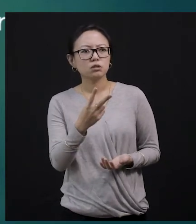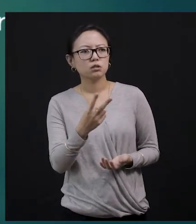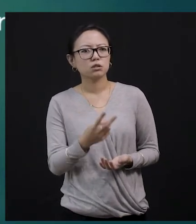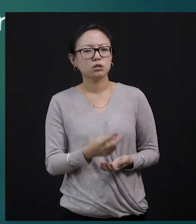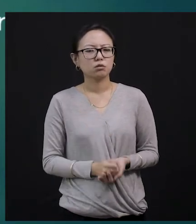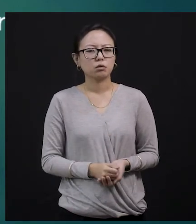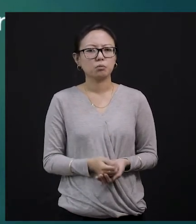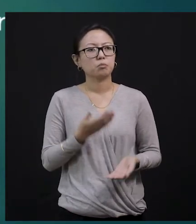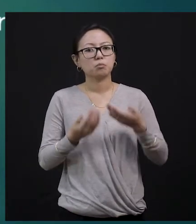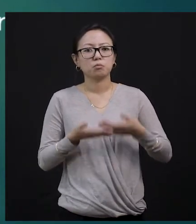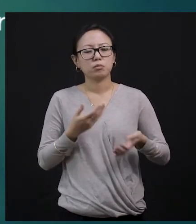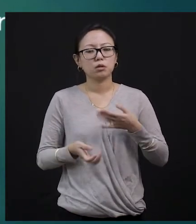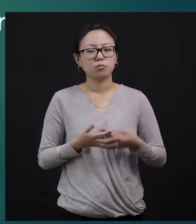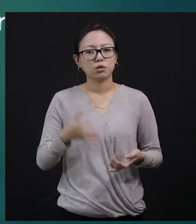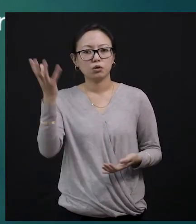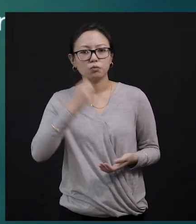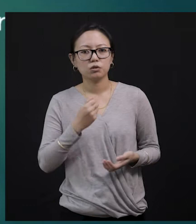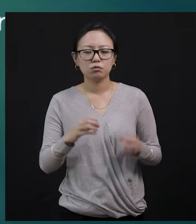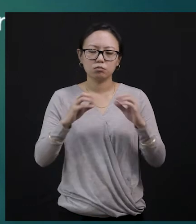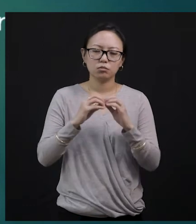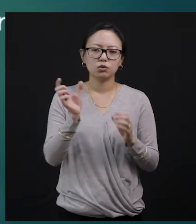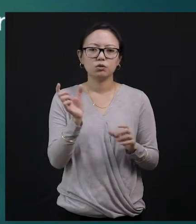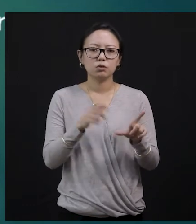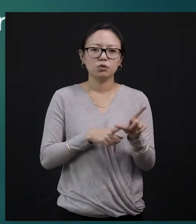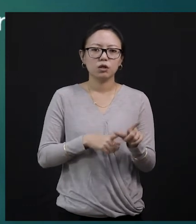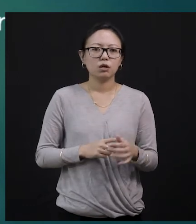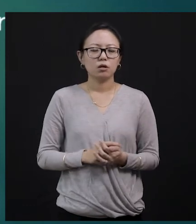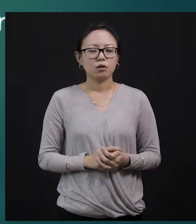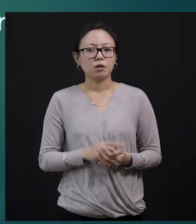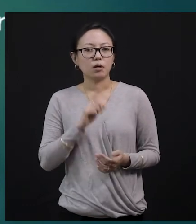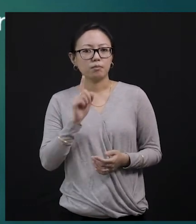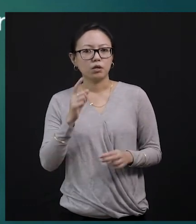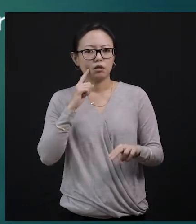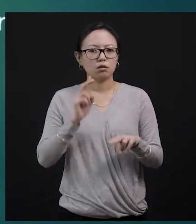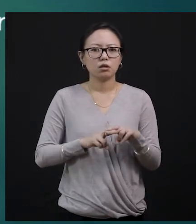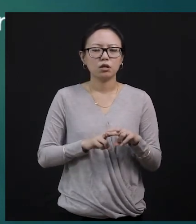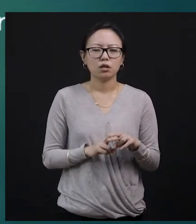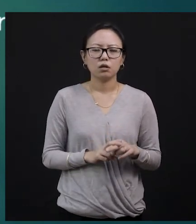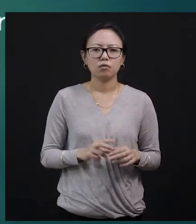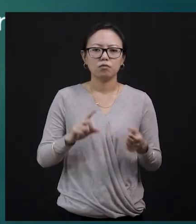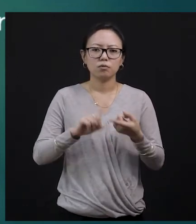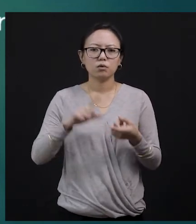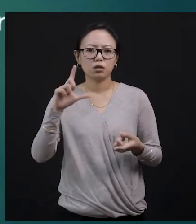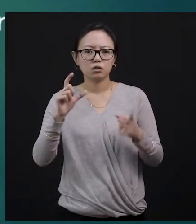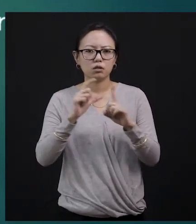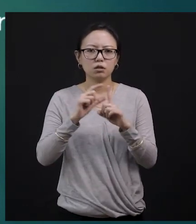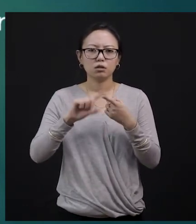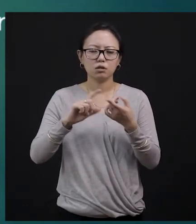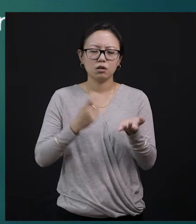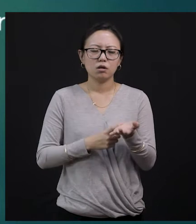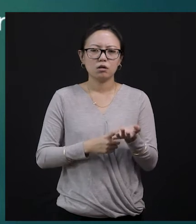we see. Because that is what we actually do. But when elders advise us, that is something that we have to pay